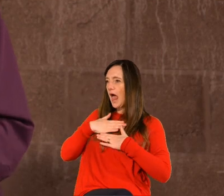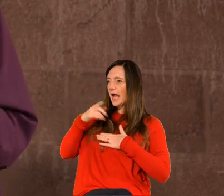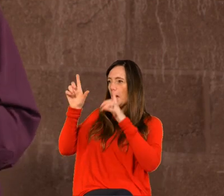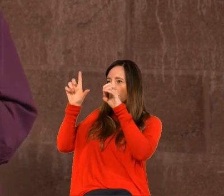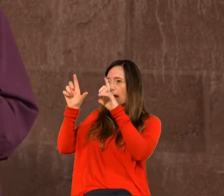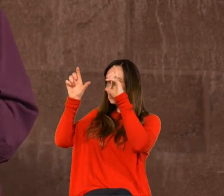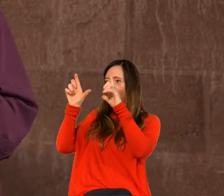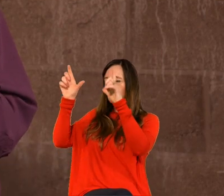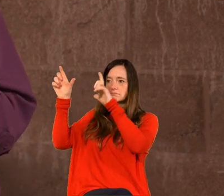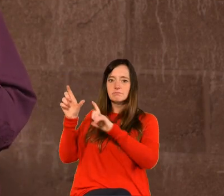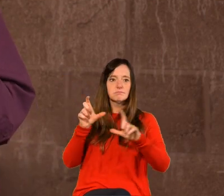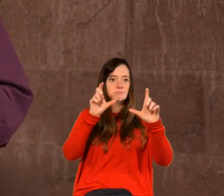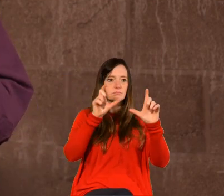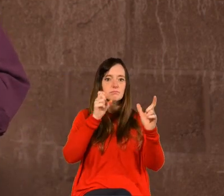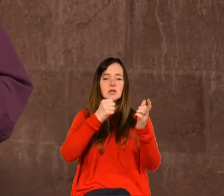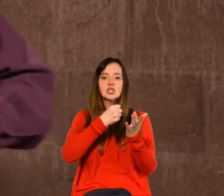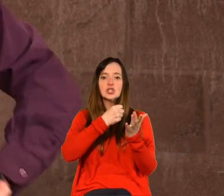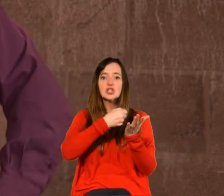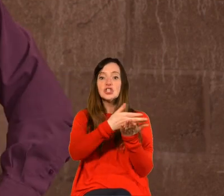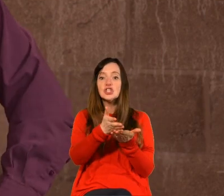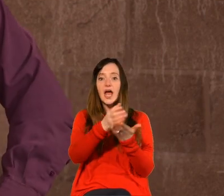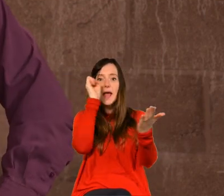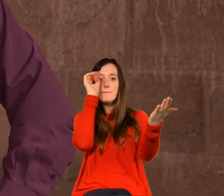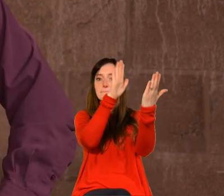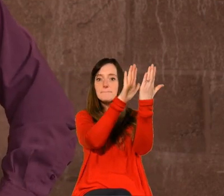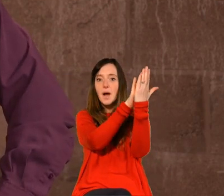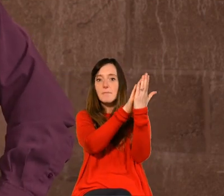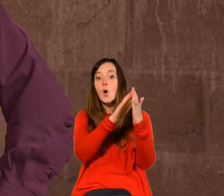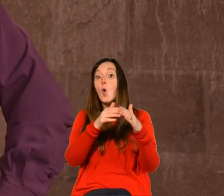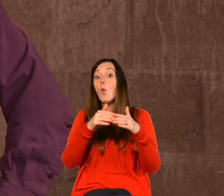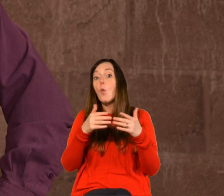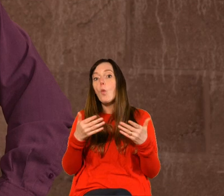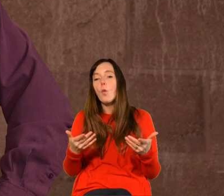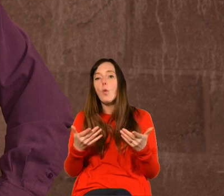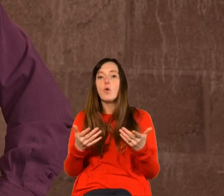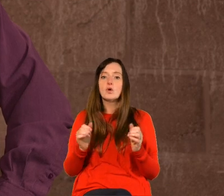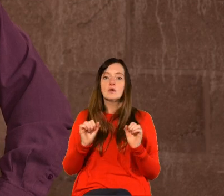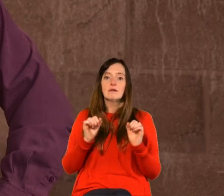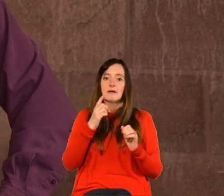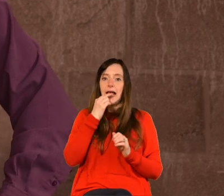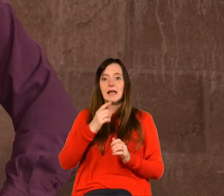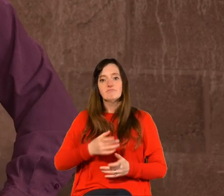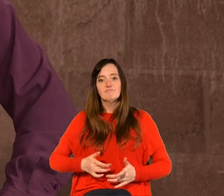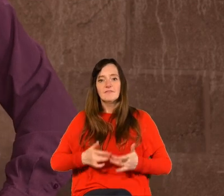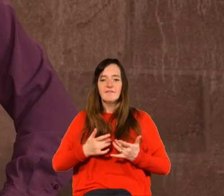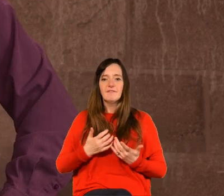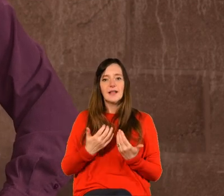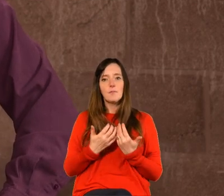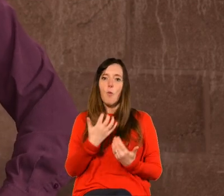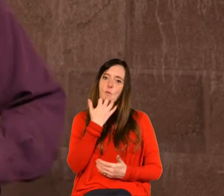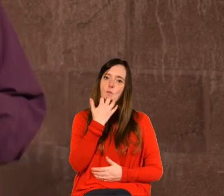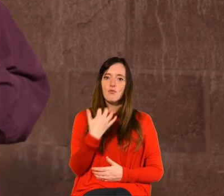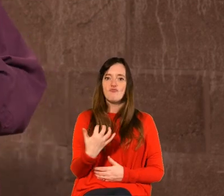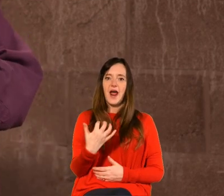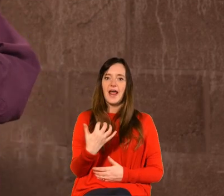you can also i think some people find it's a little bit easier to perhaps be more out there on in terms of evangelism than maybe you might be uh